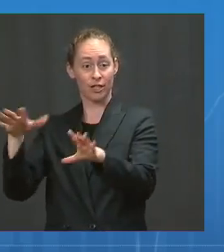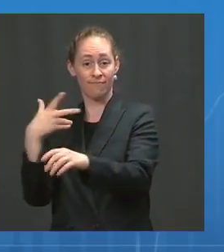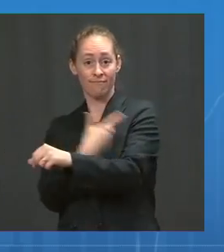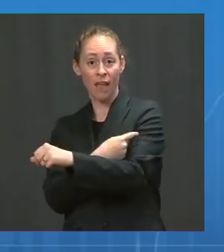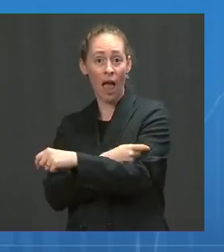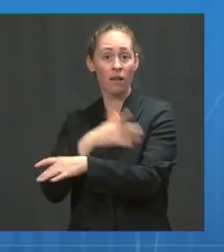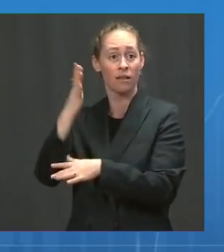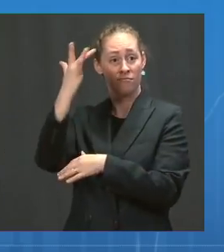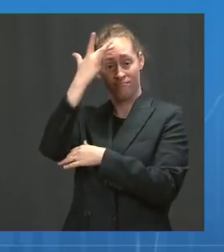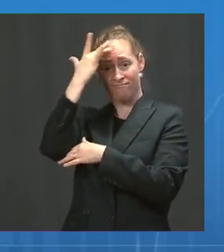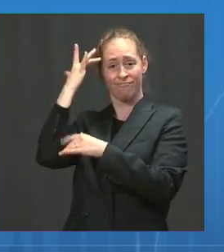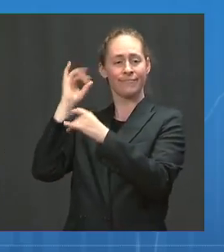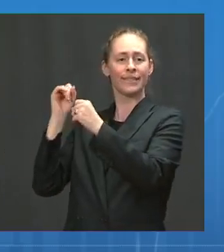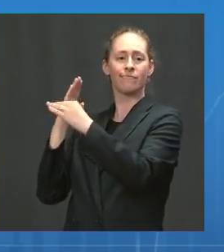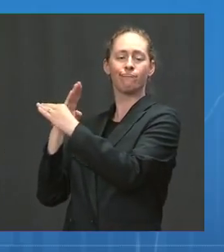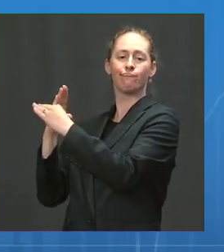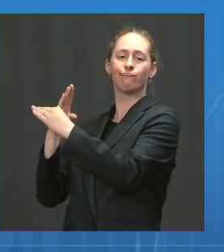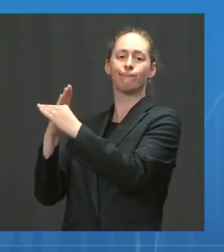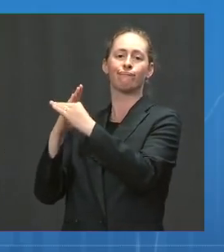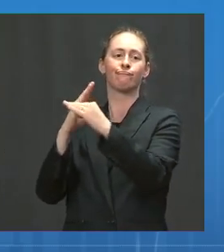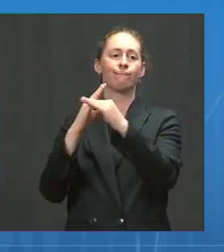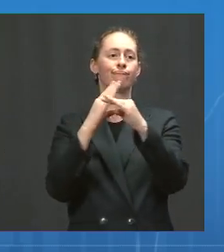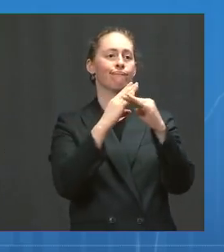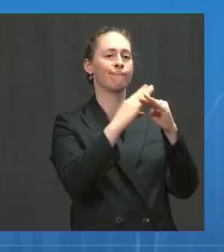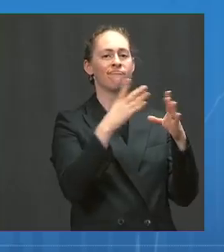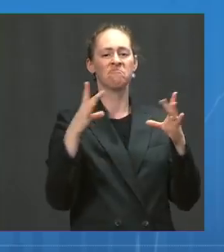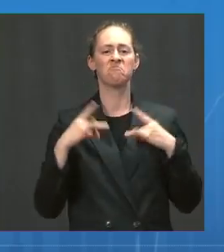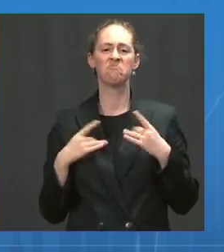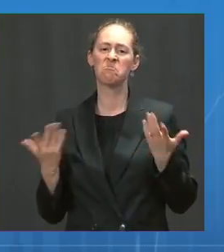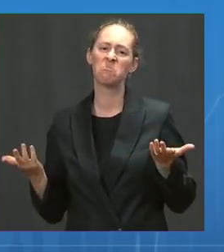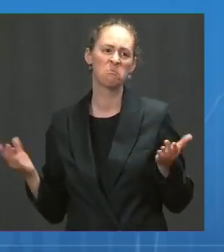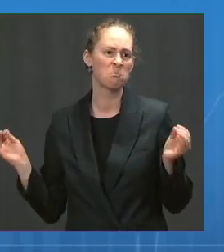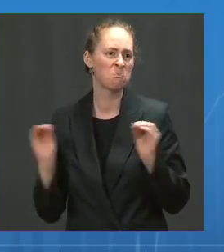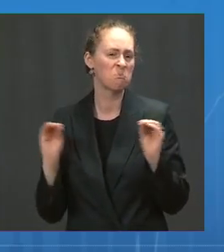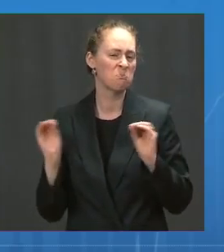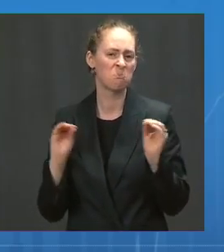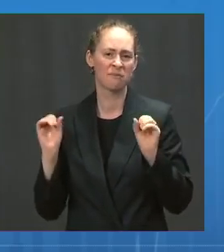against serious illness from COVID-19, including the Delta variant,